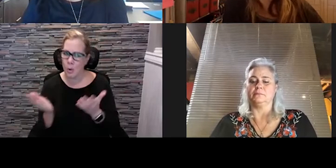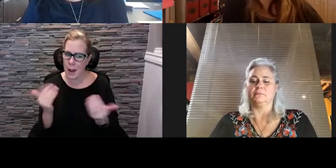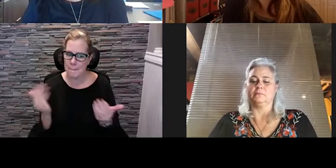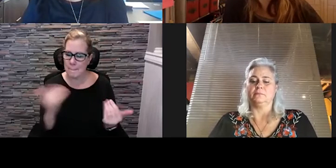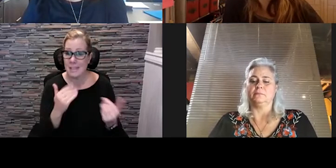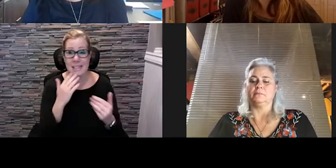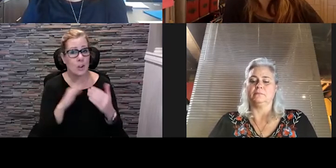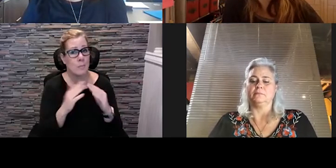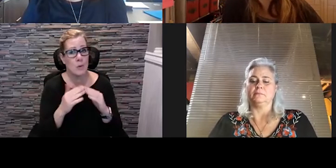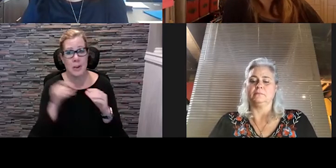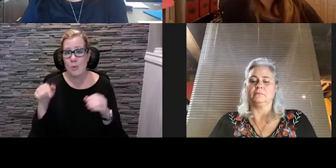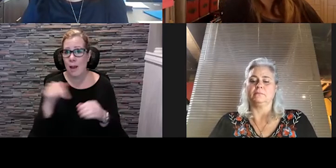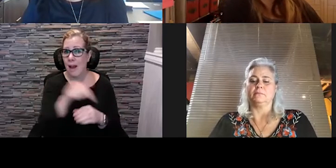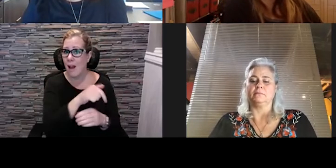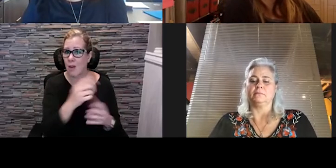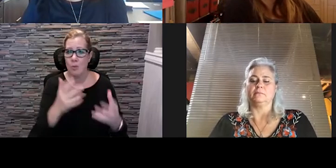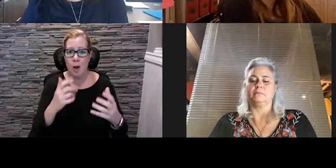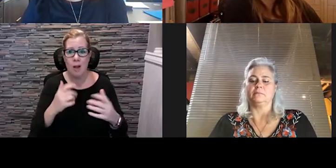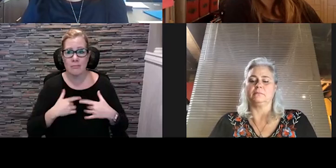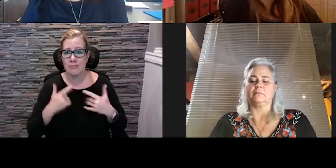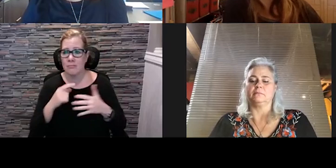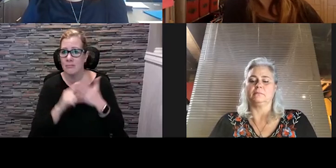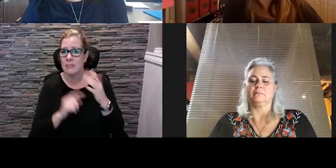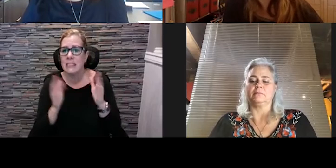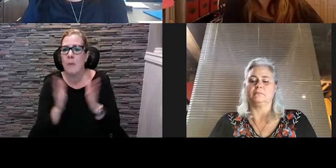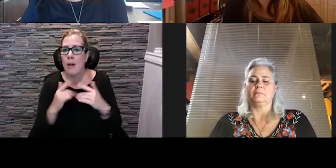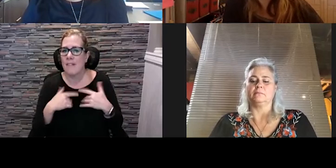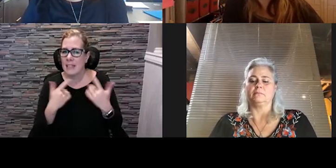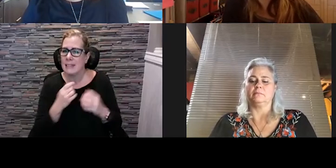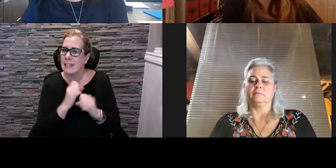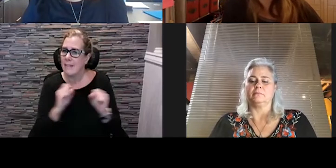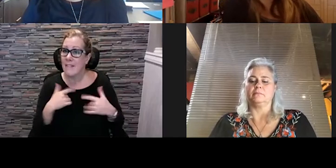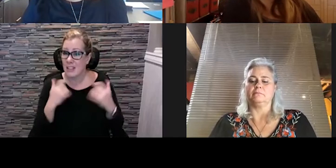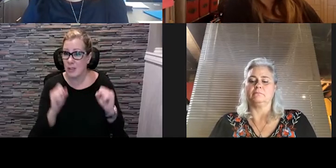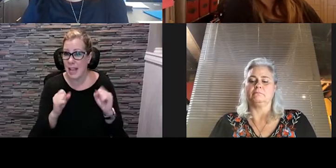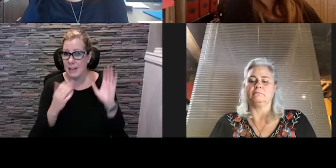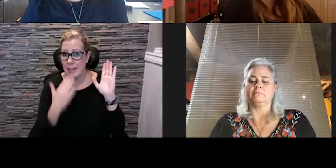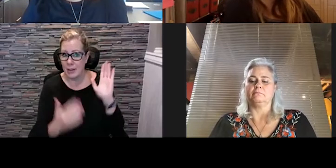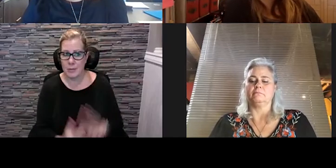community around and and to have a small events and very safe events as well thank you